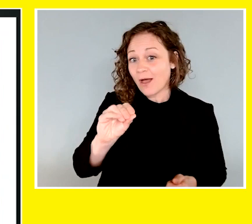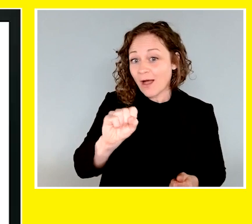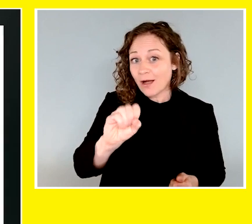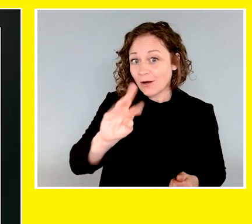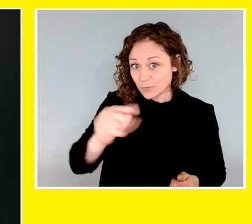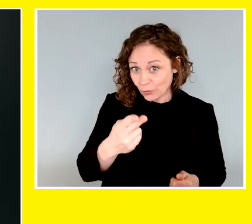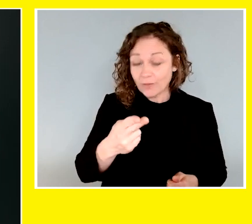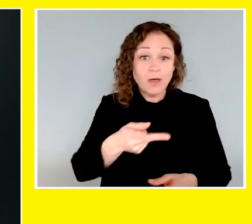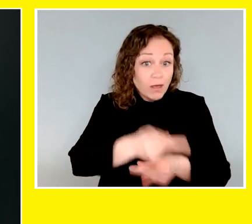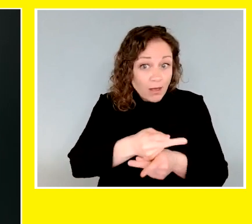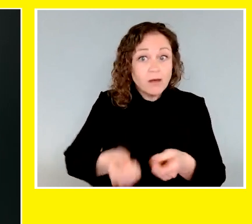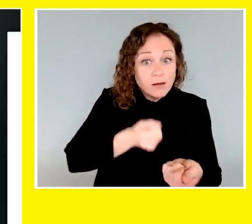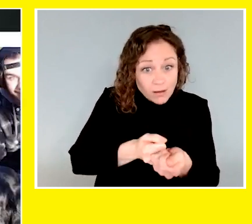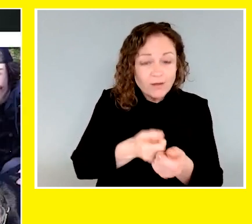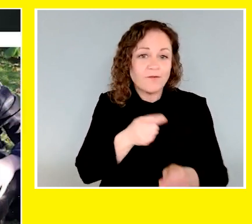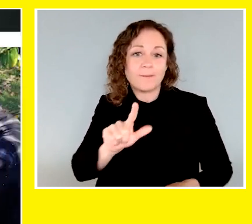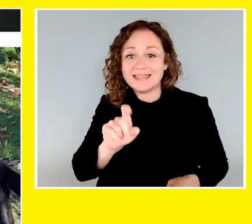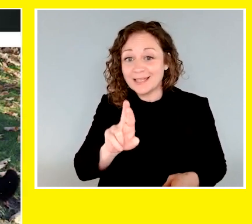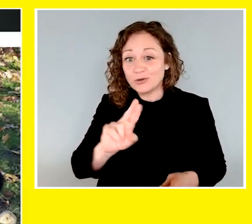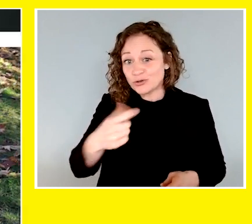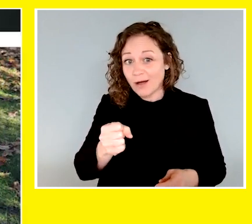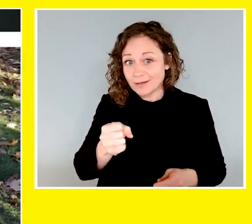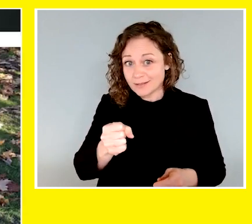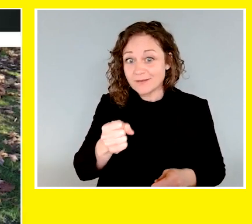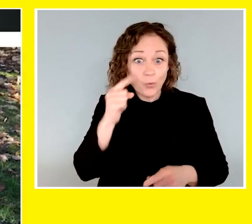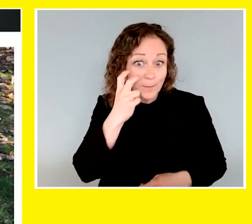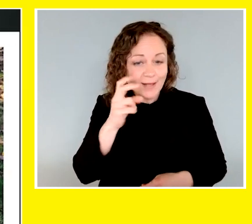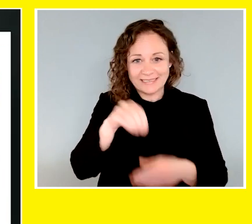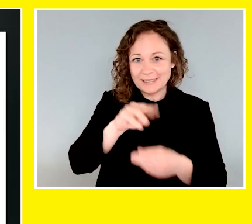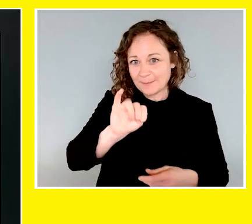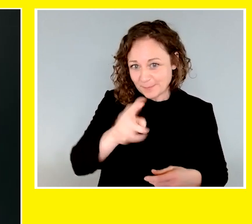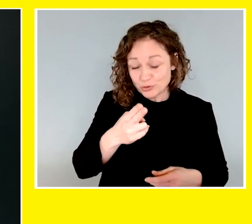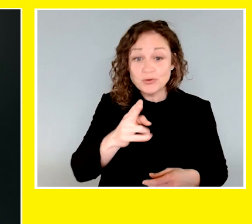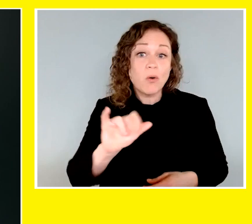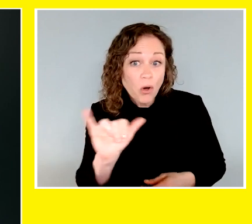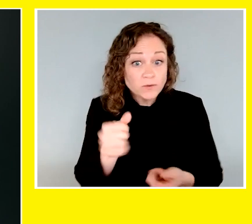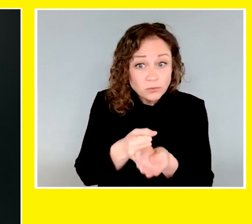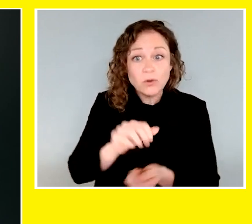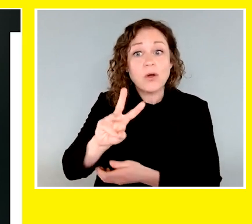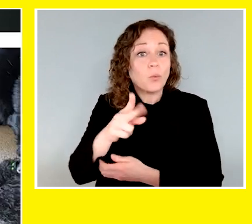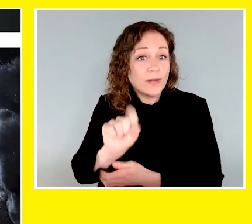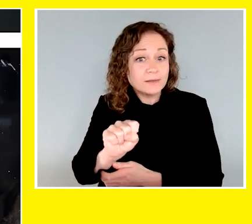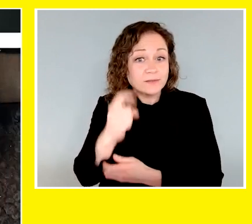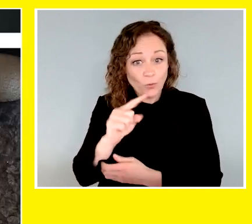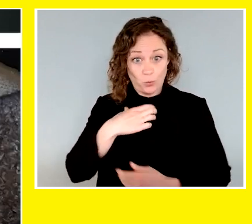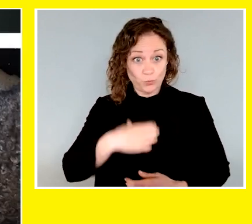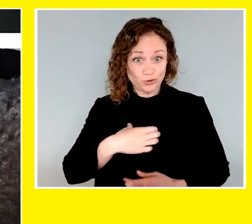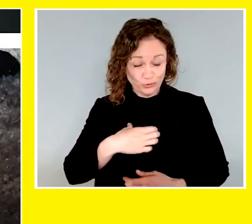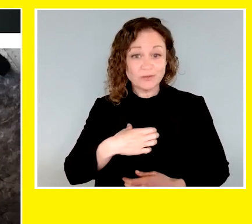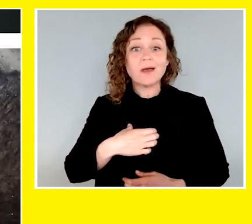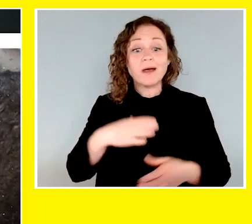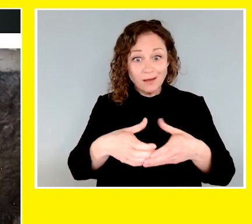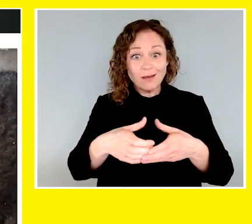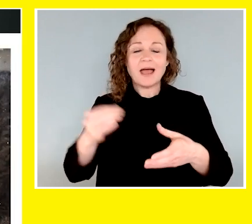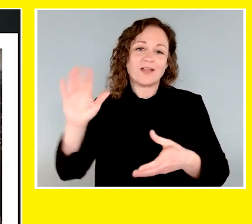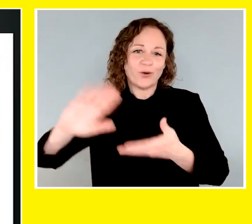is graduating with Cosworth, who was raised and donated by Leader Dogs for the Blind in Michigan. Cosworth was funded by Wheels for Wishes and their